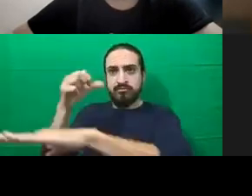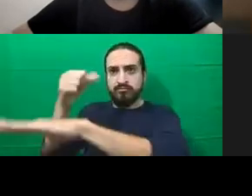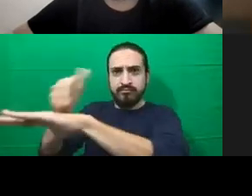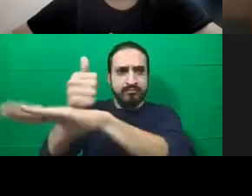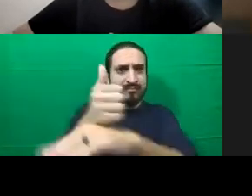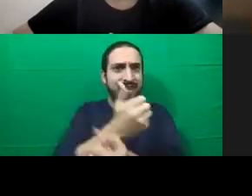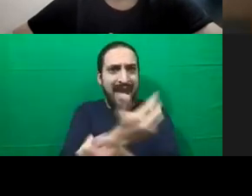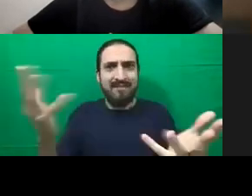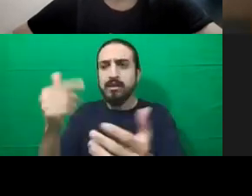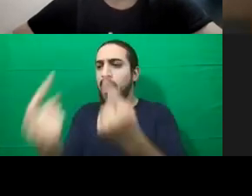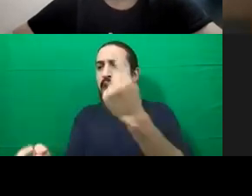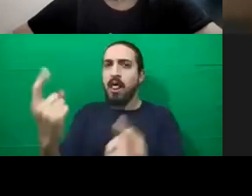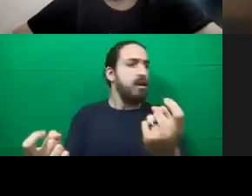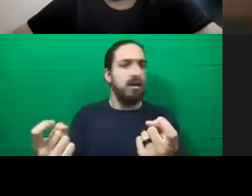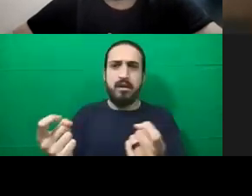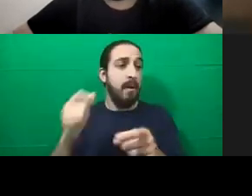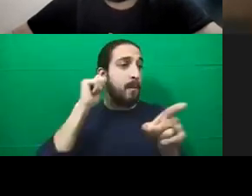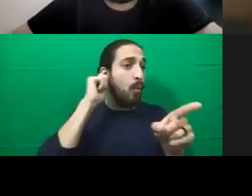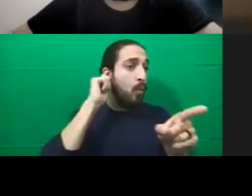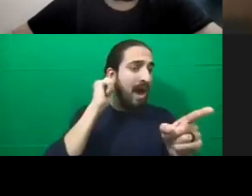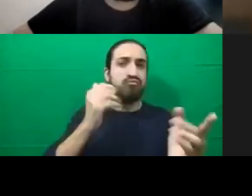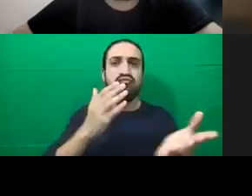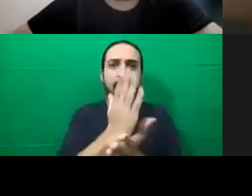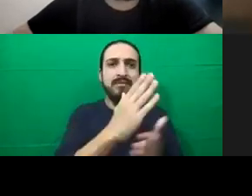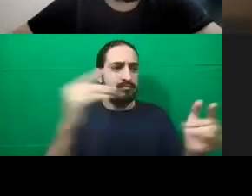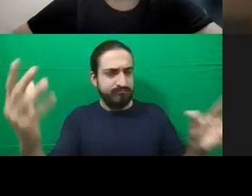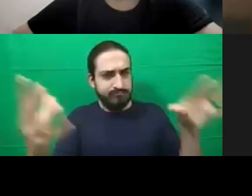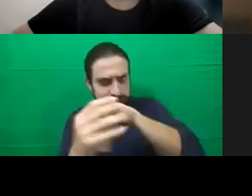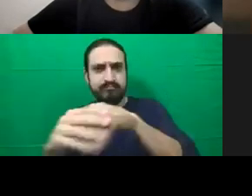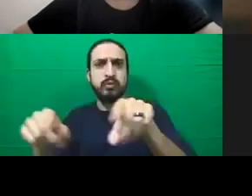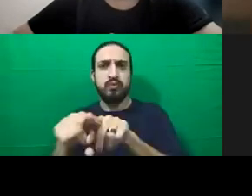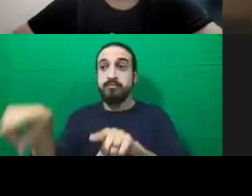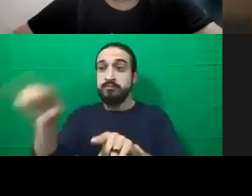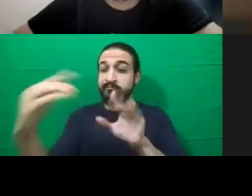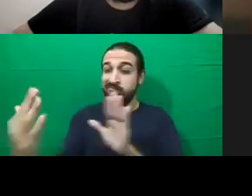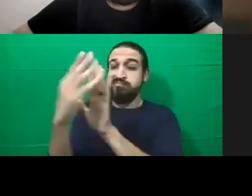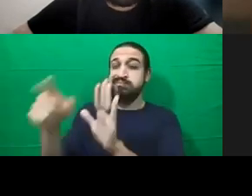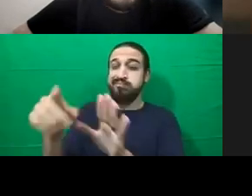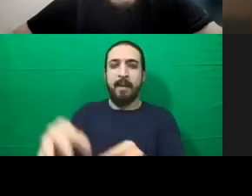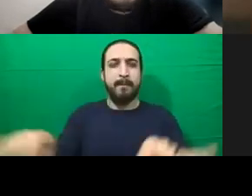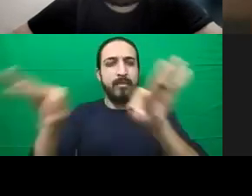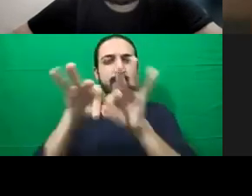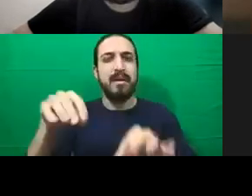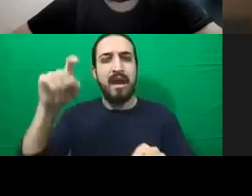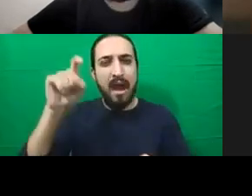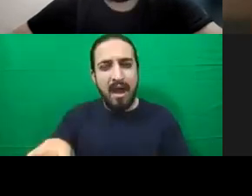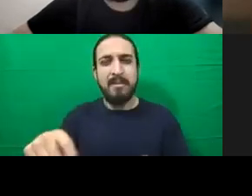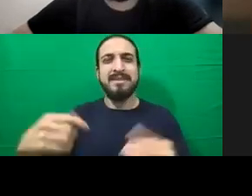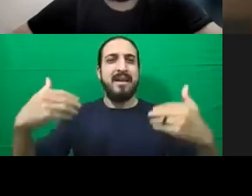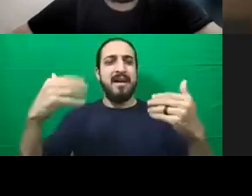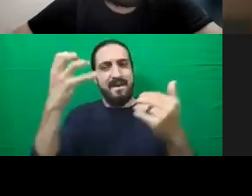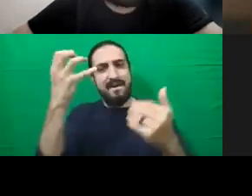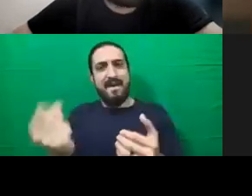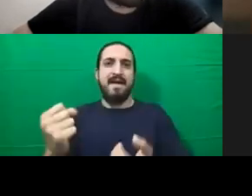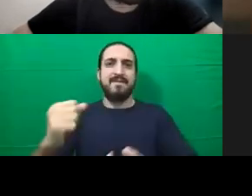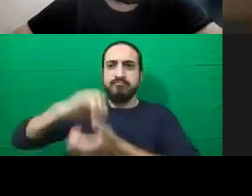stakeholder approaches are very important such partnership can be comprised of driver stakeholders such as civil society local